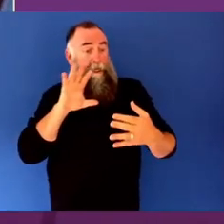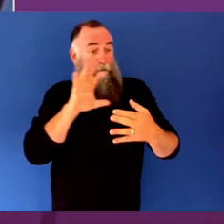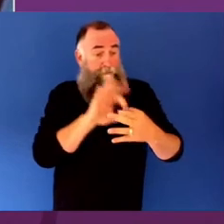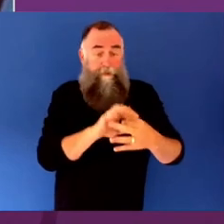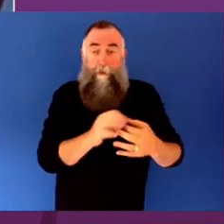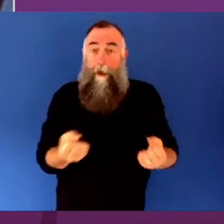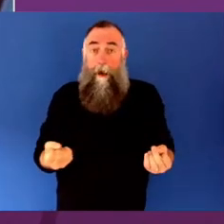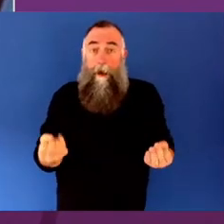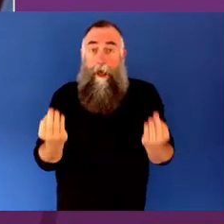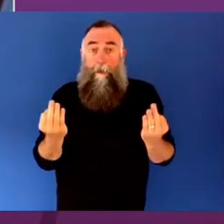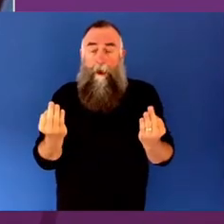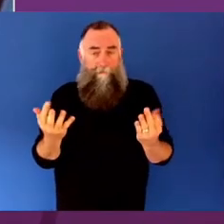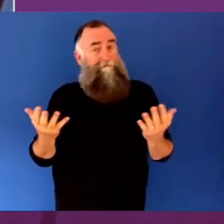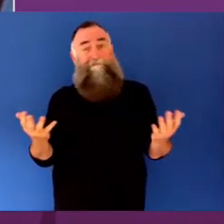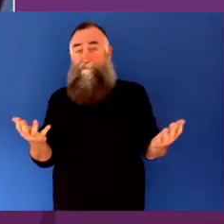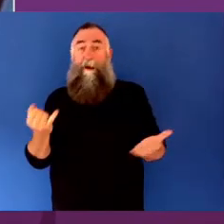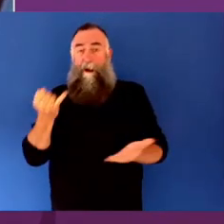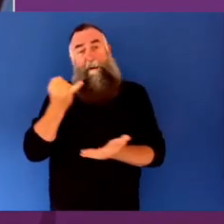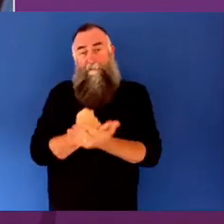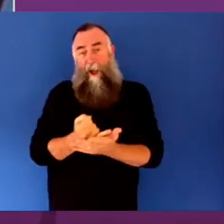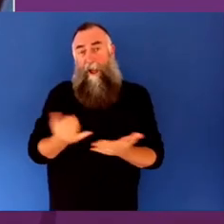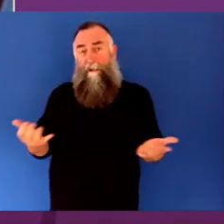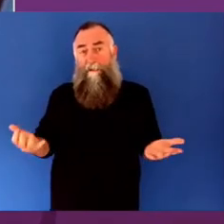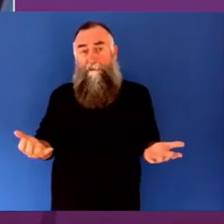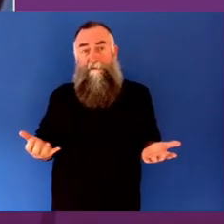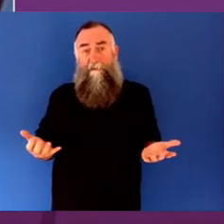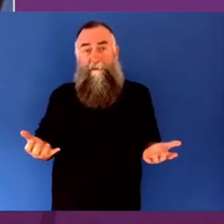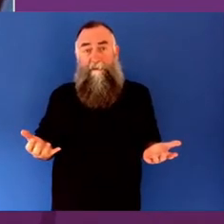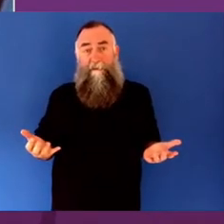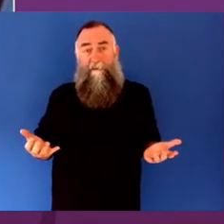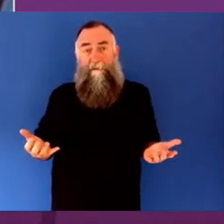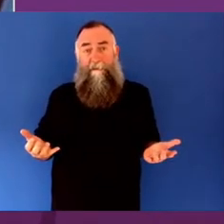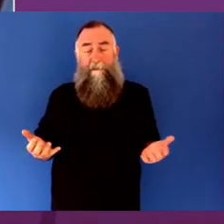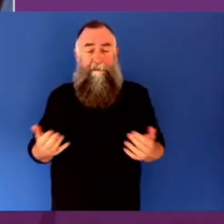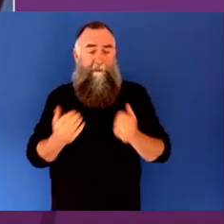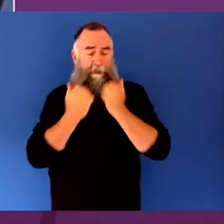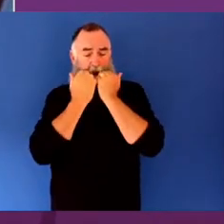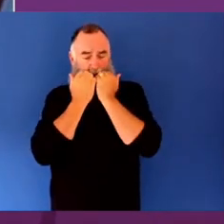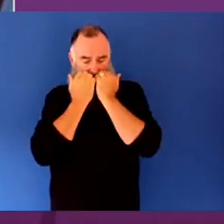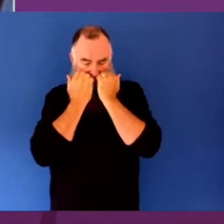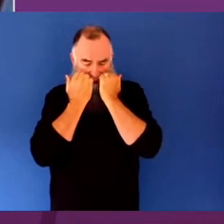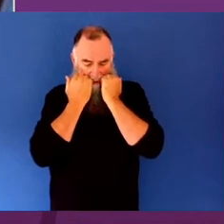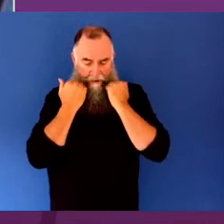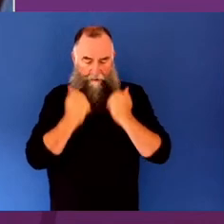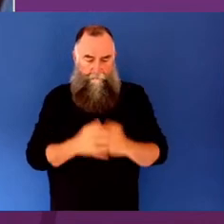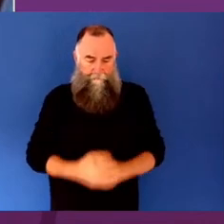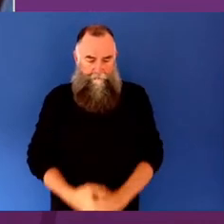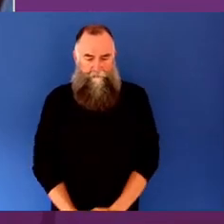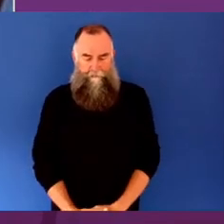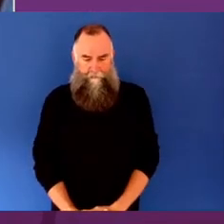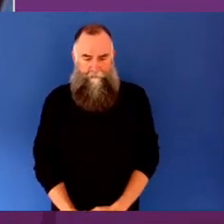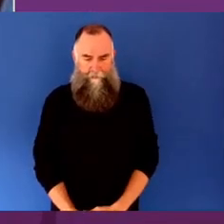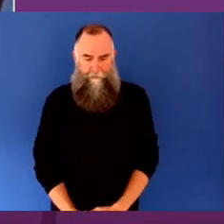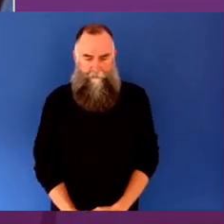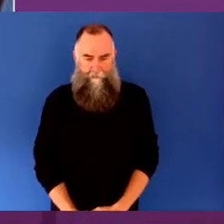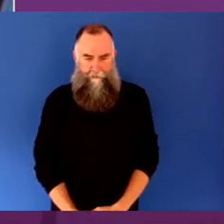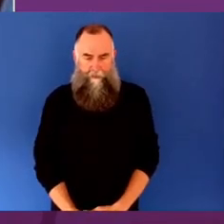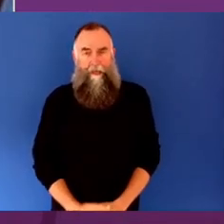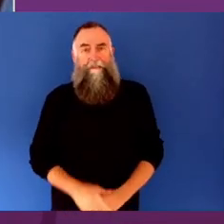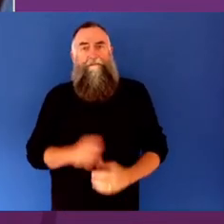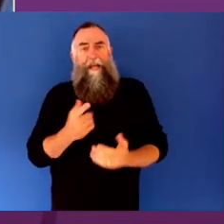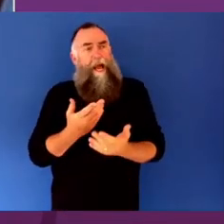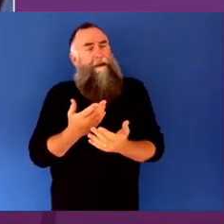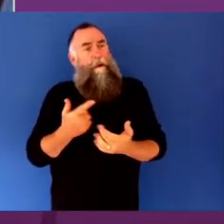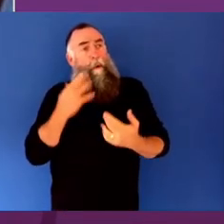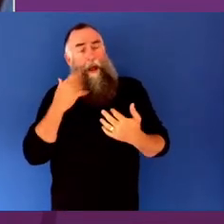it's an epic fail. And the way I evaluate how I am with a mother when